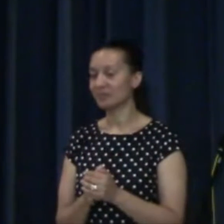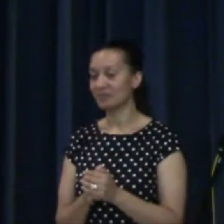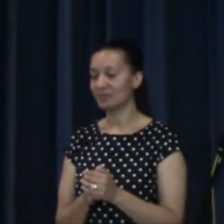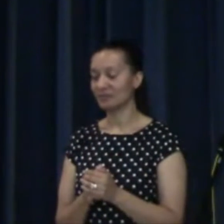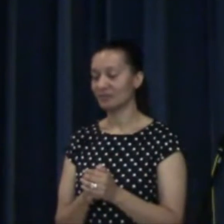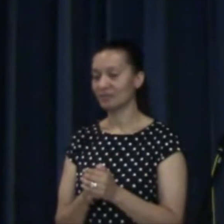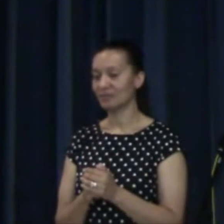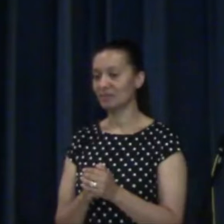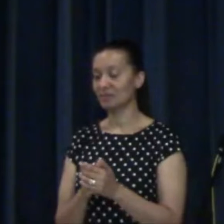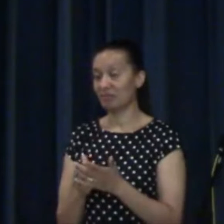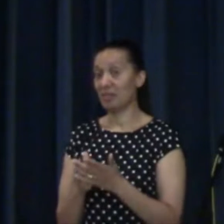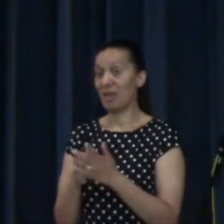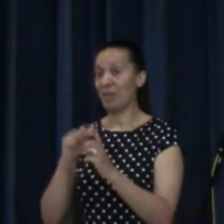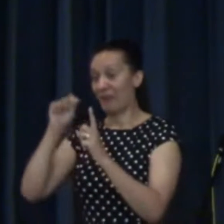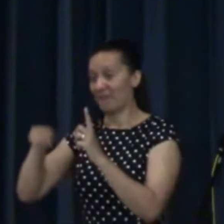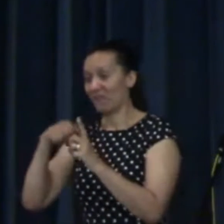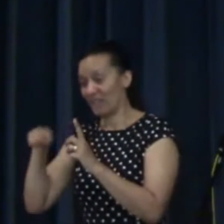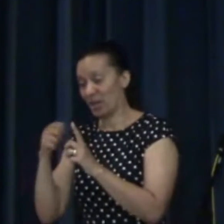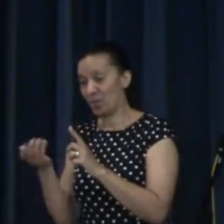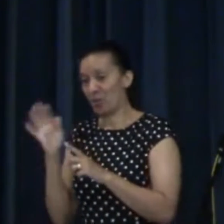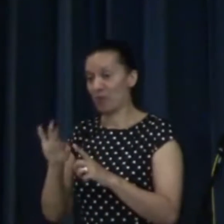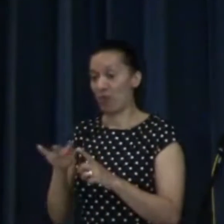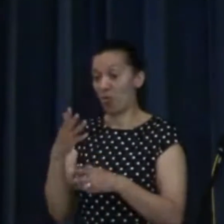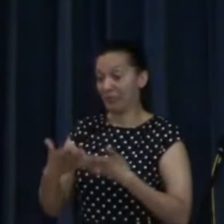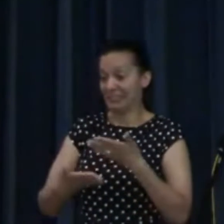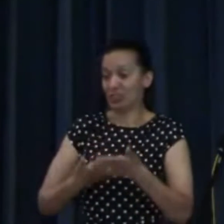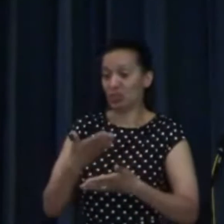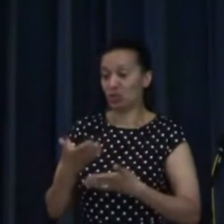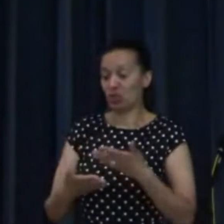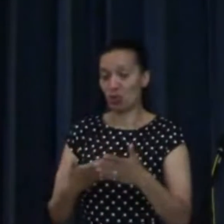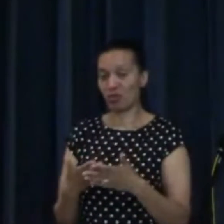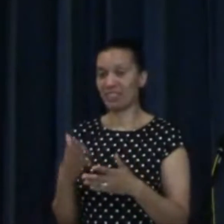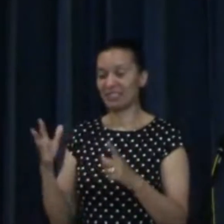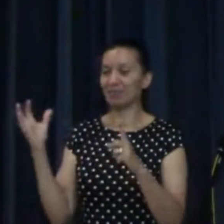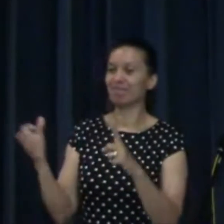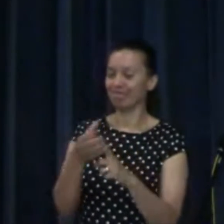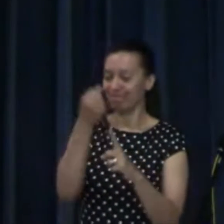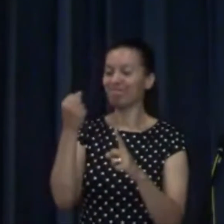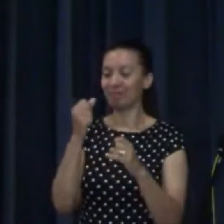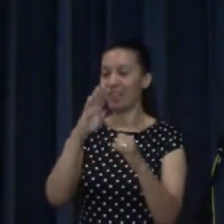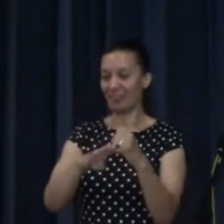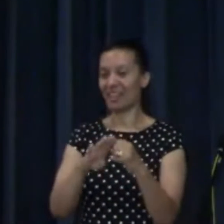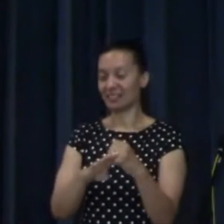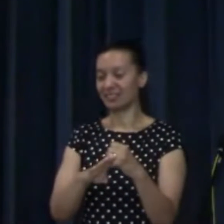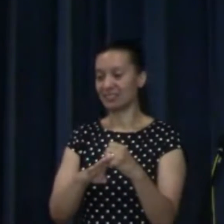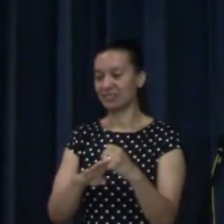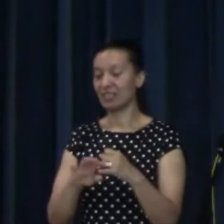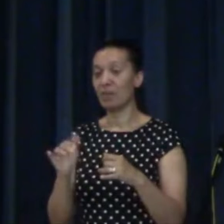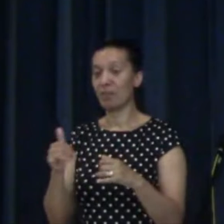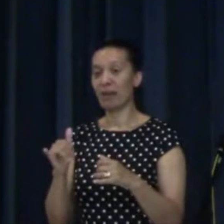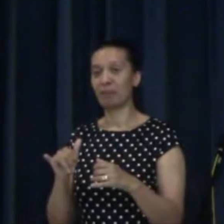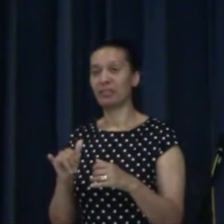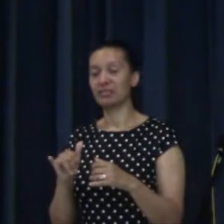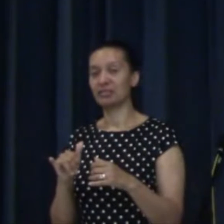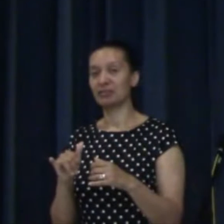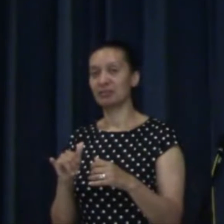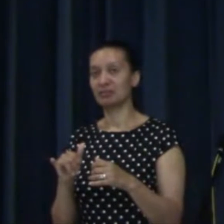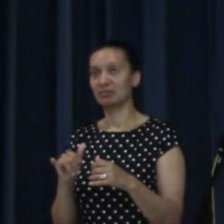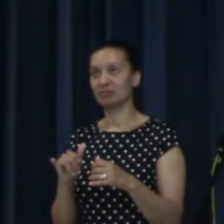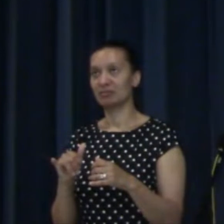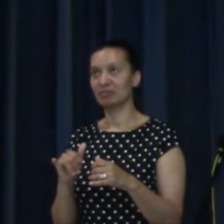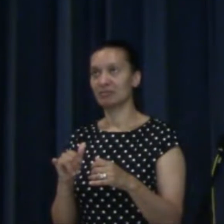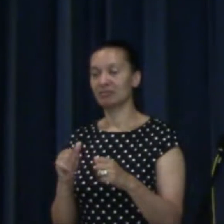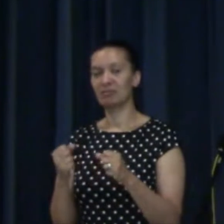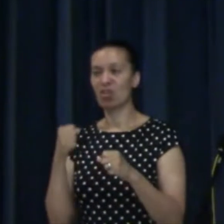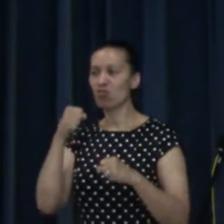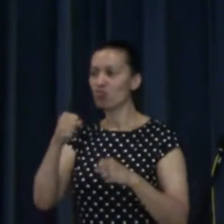They make a movie out of it and the person succeeds at the end. You can think of maybe Rocky or any kind